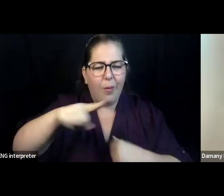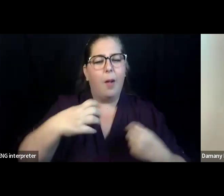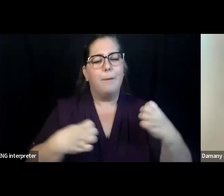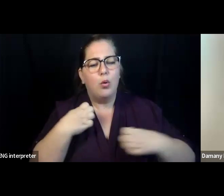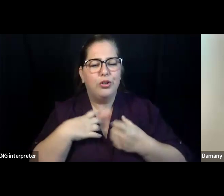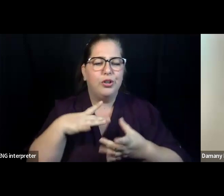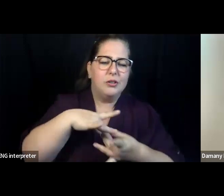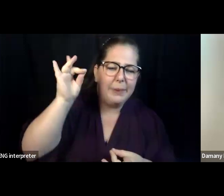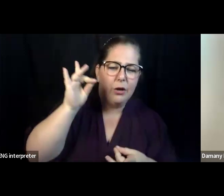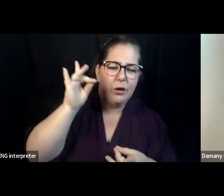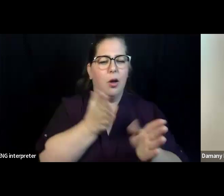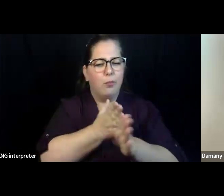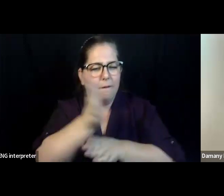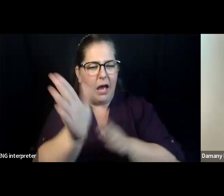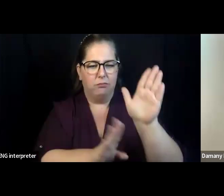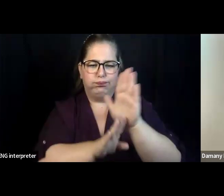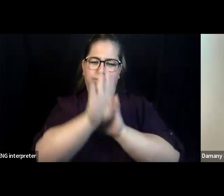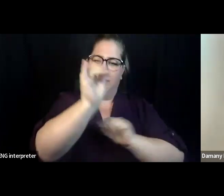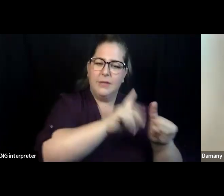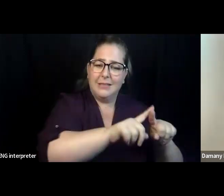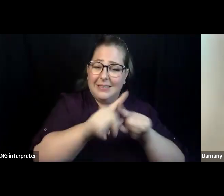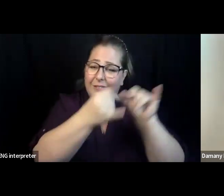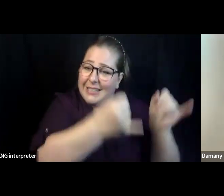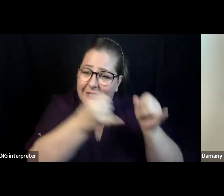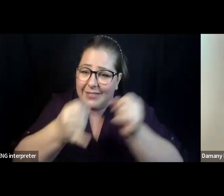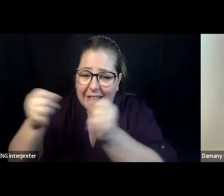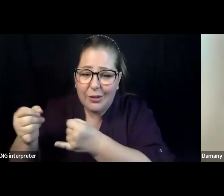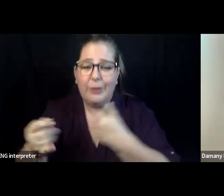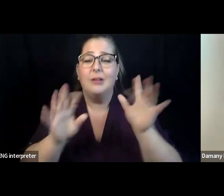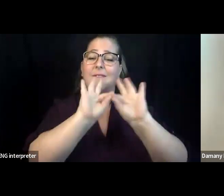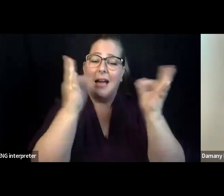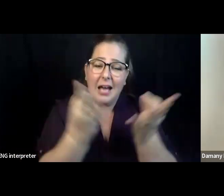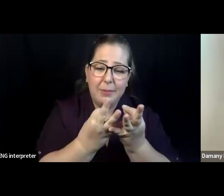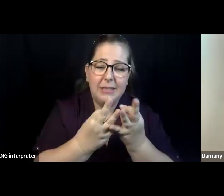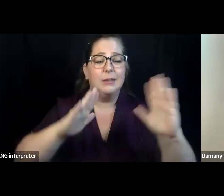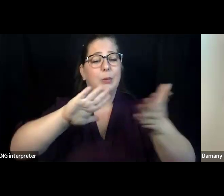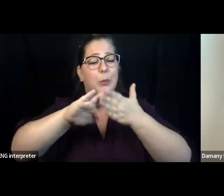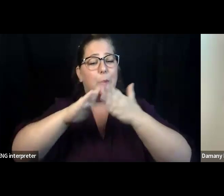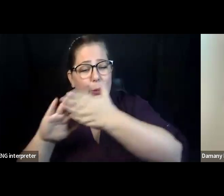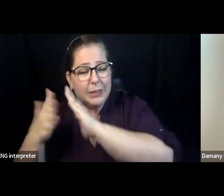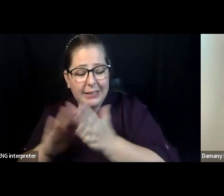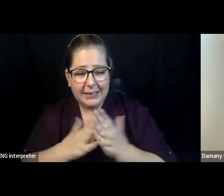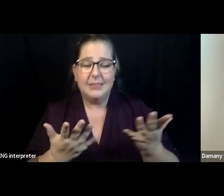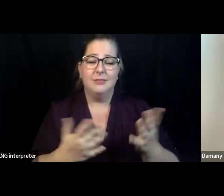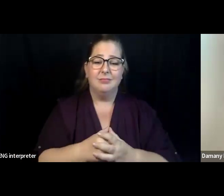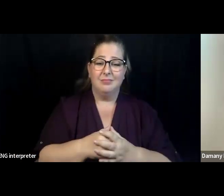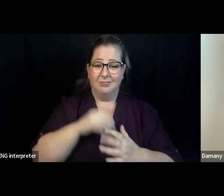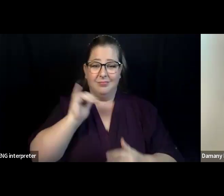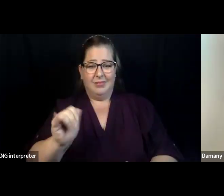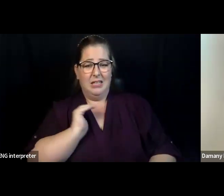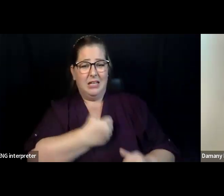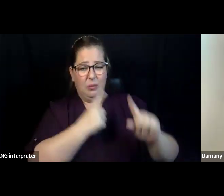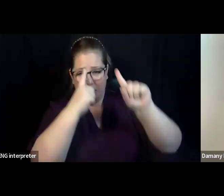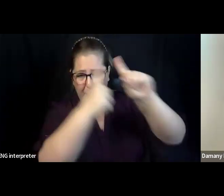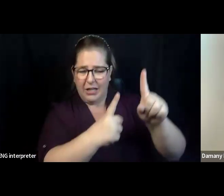this vision, this mission aligns directly with the DCC, the Disability Cultural Center, and Haven of Hope is